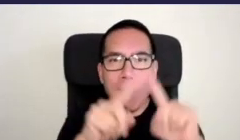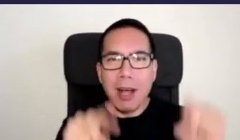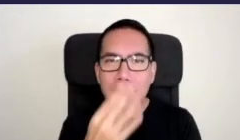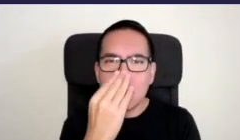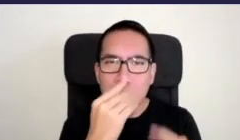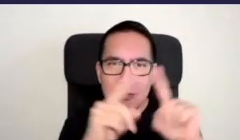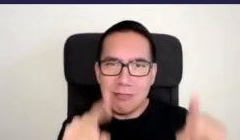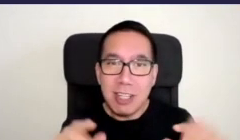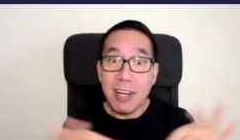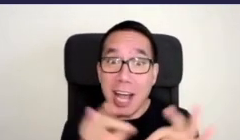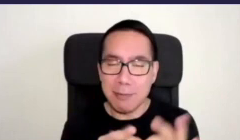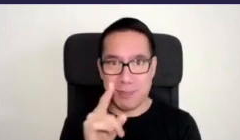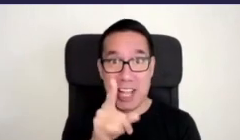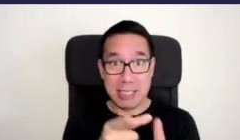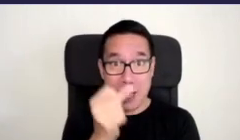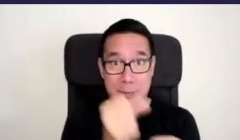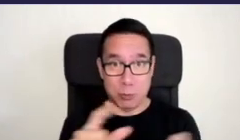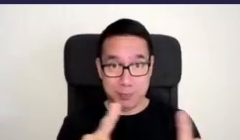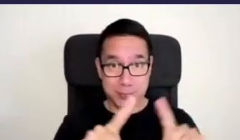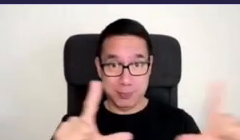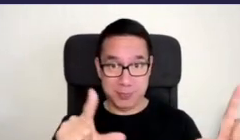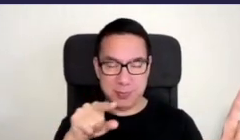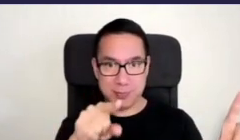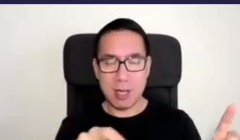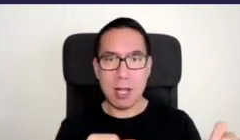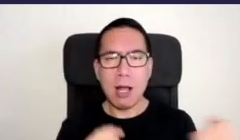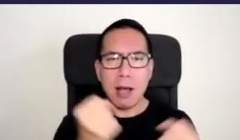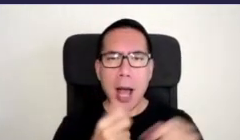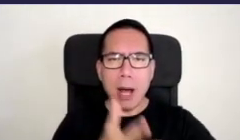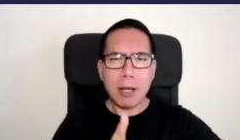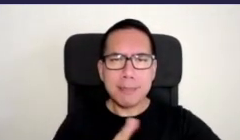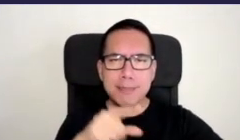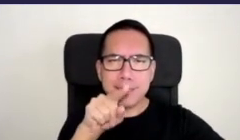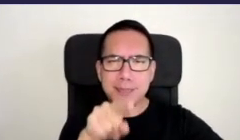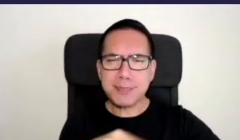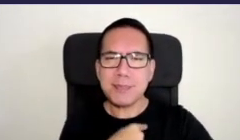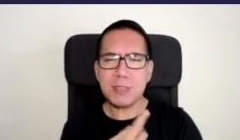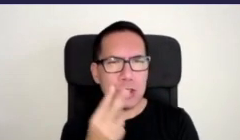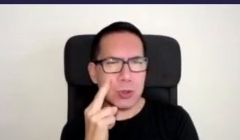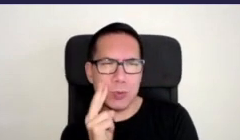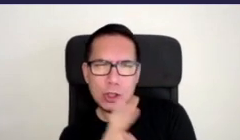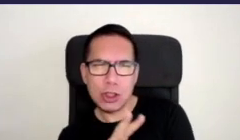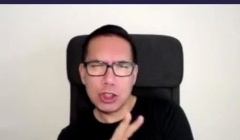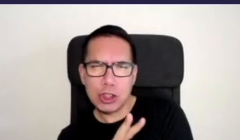so here we are this is this was a car park I was watching this for